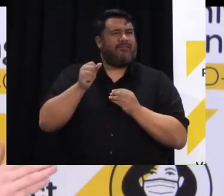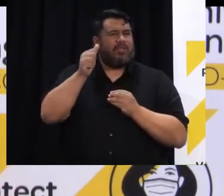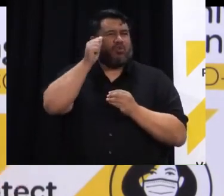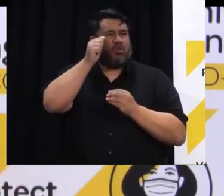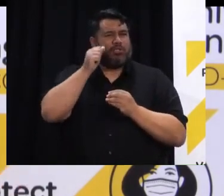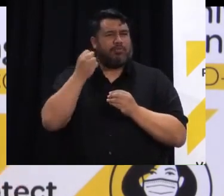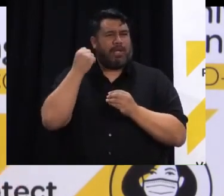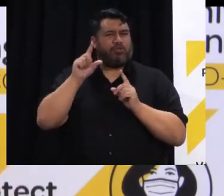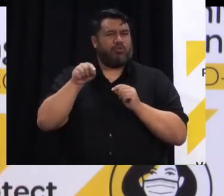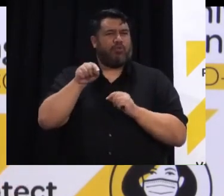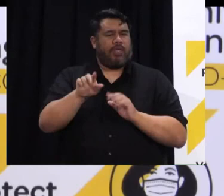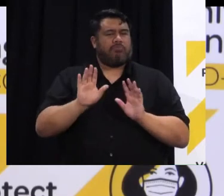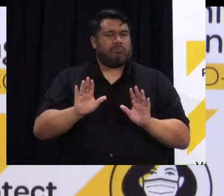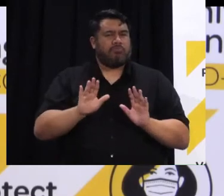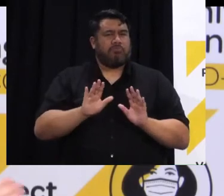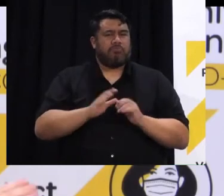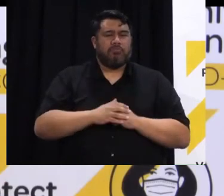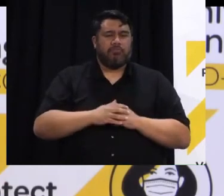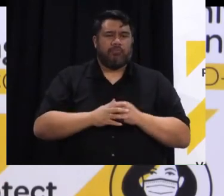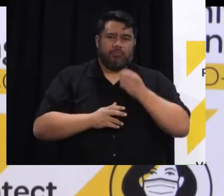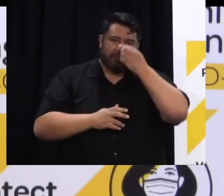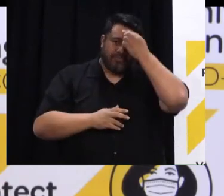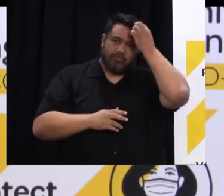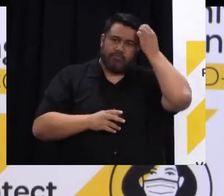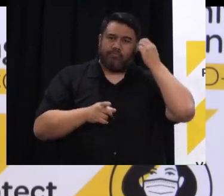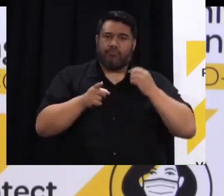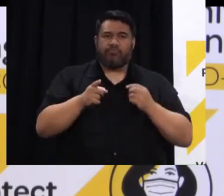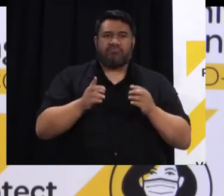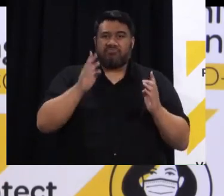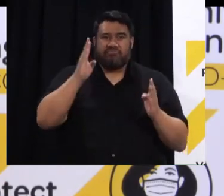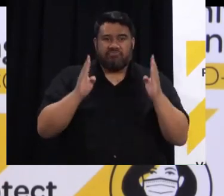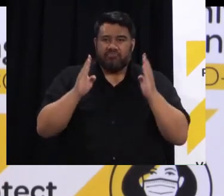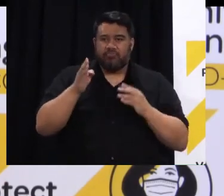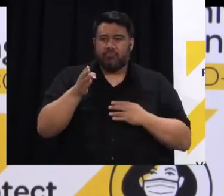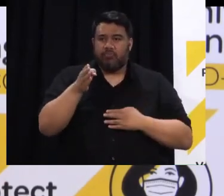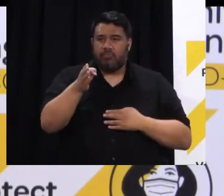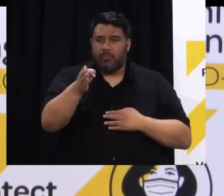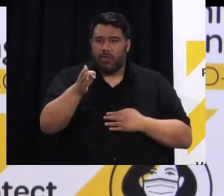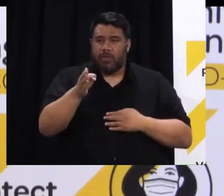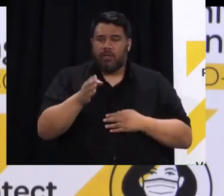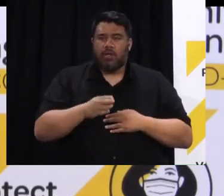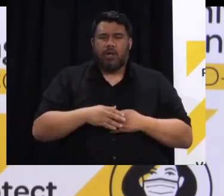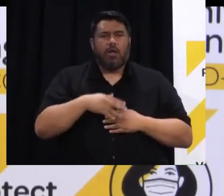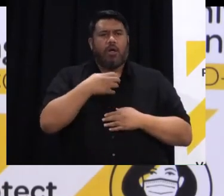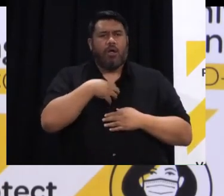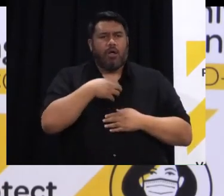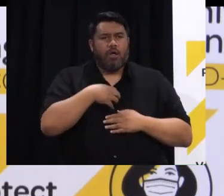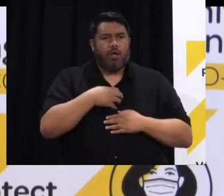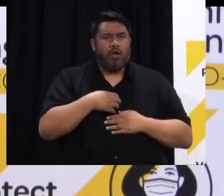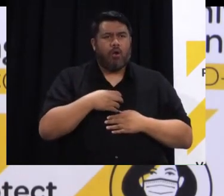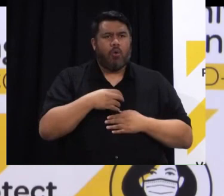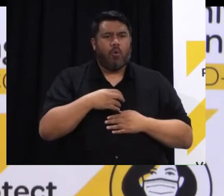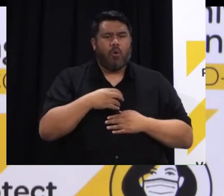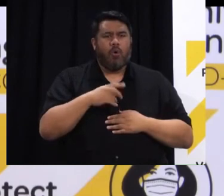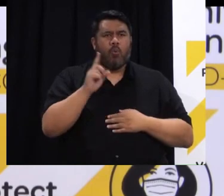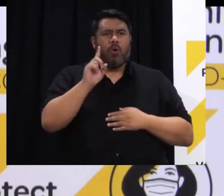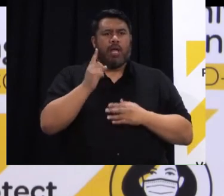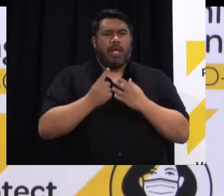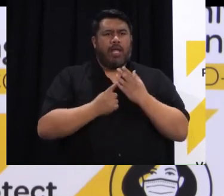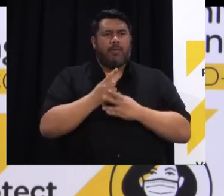There's also an allegation of sexual relations between a patient and a visitor